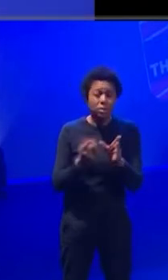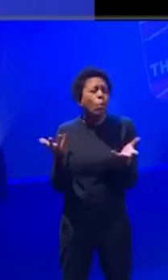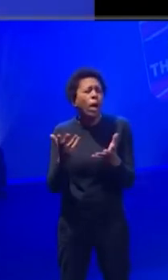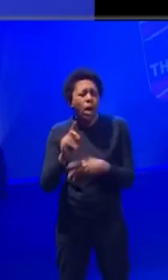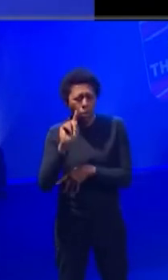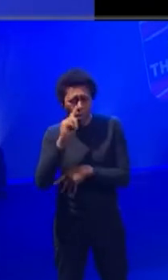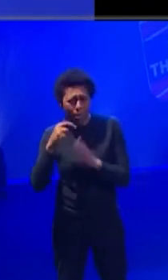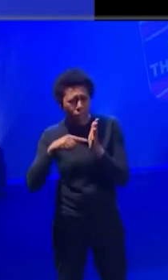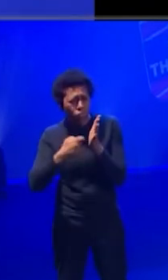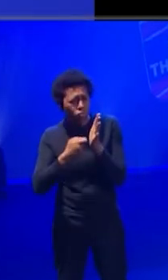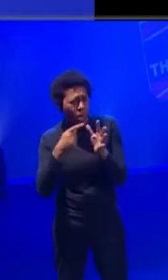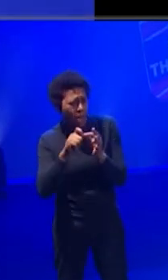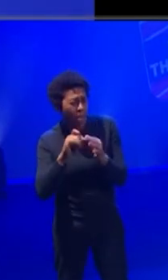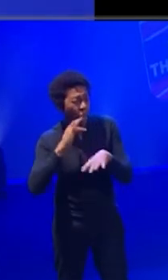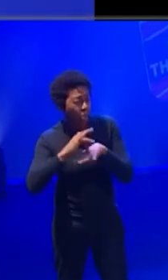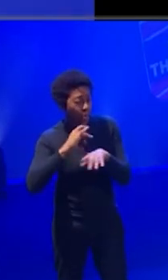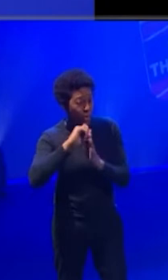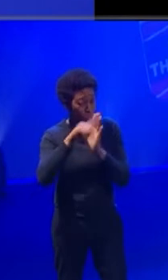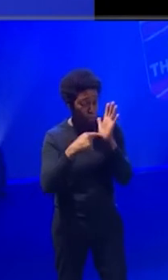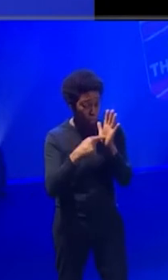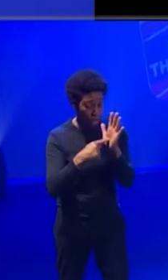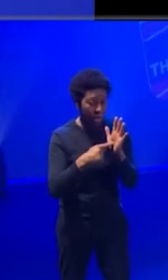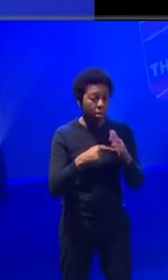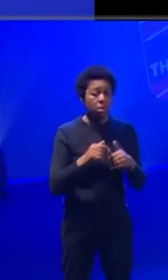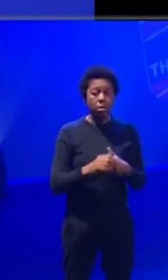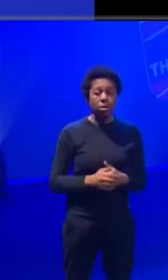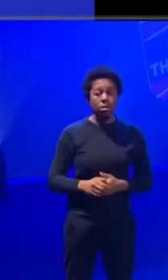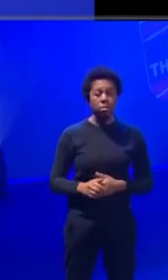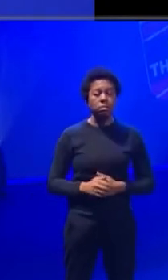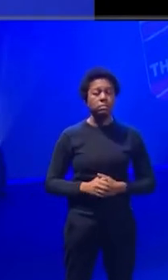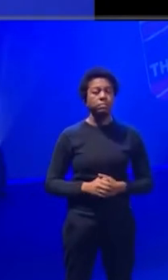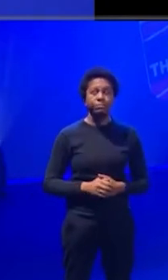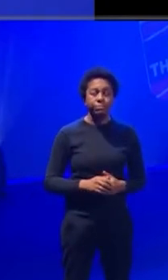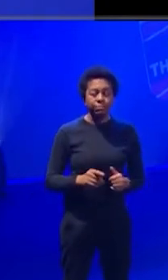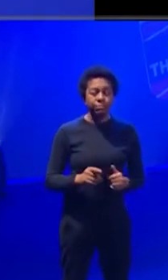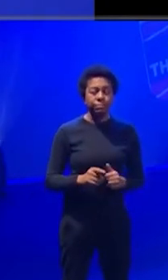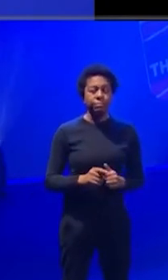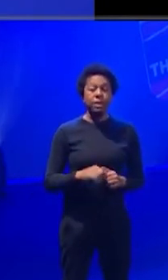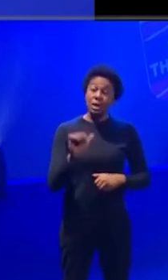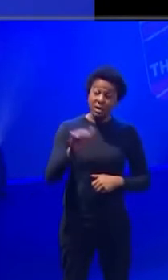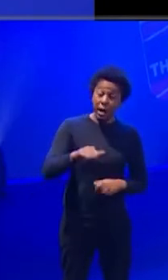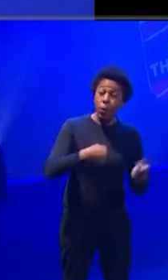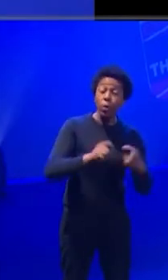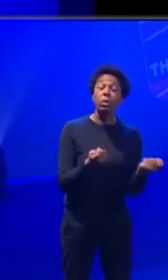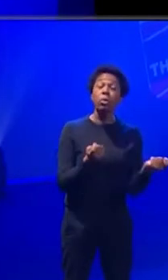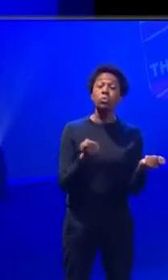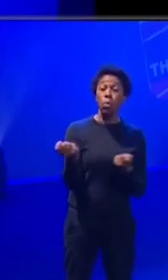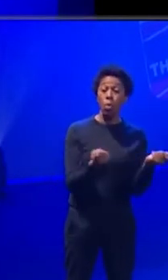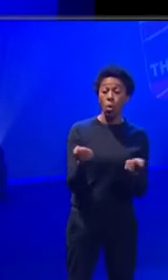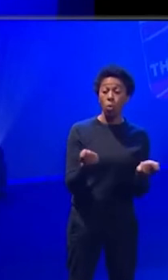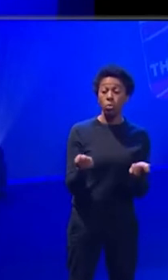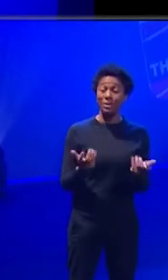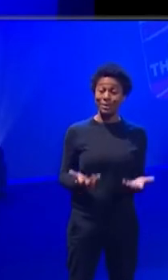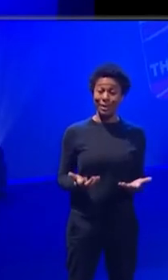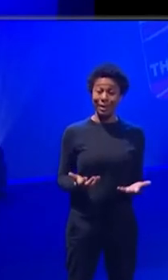Mousetrap Theatre's Project Exhibitor in the break. And yeah, so we are gonna, if you can introduce yourselves, that'd be